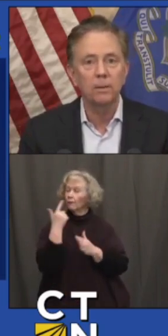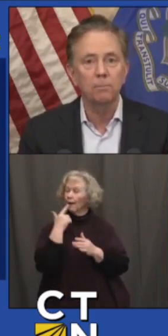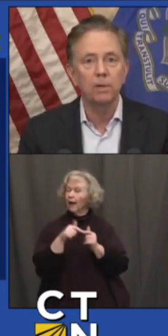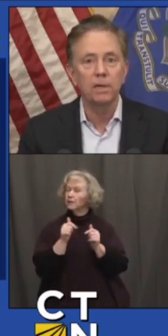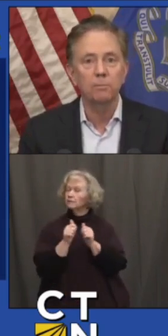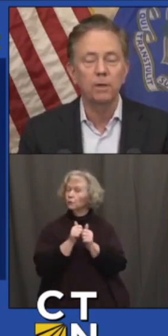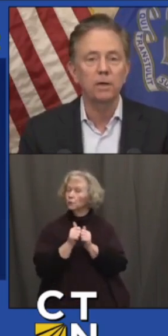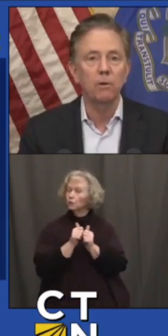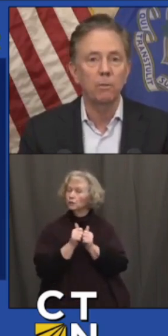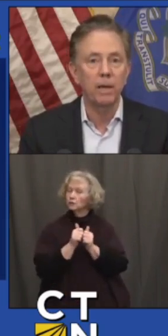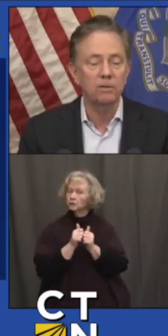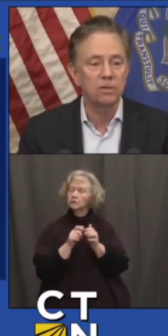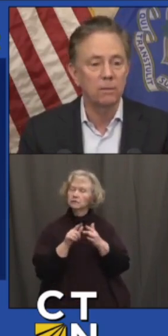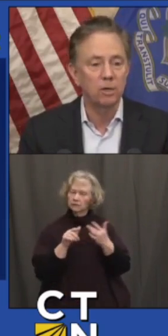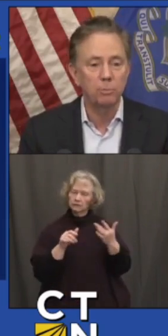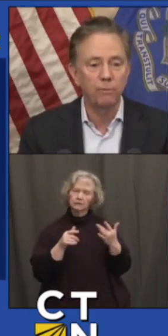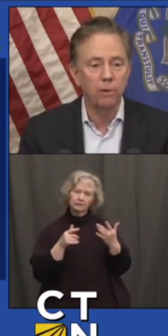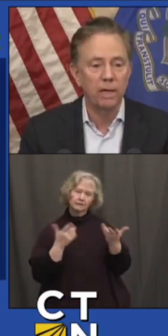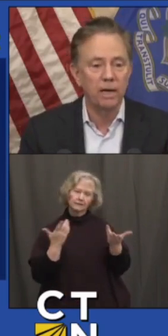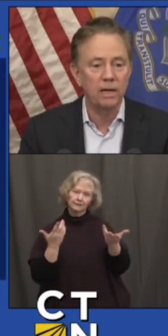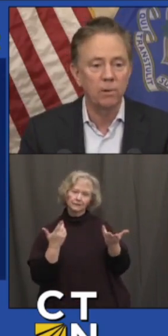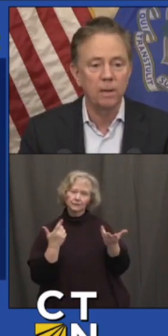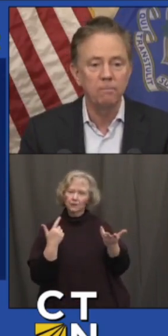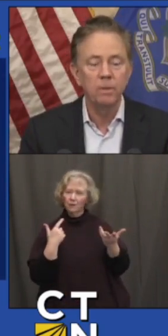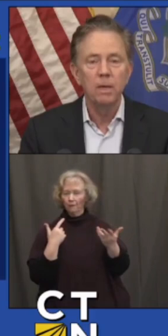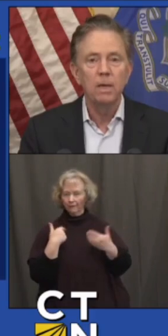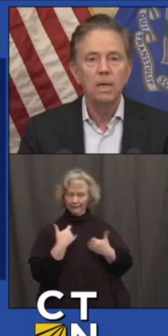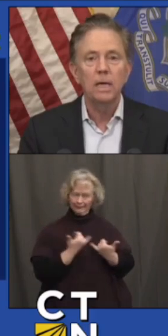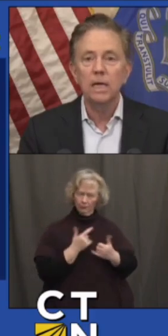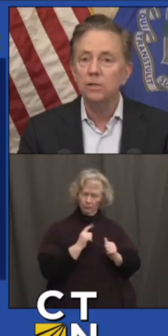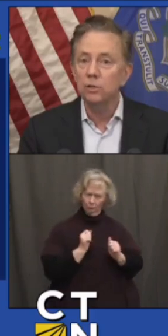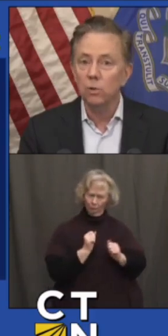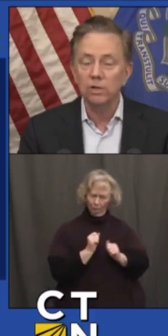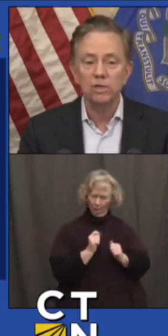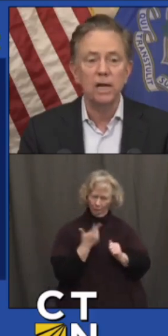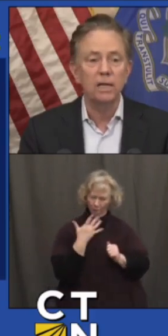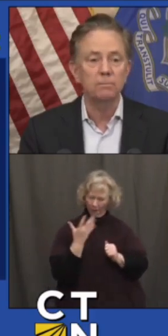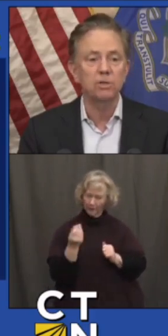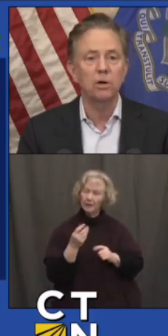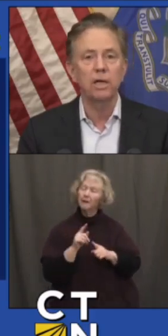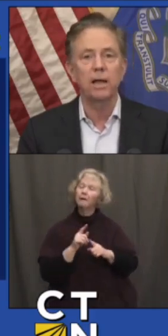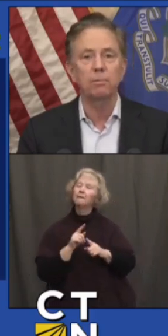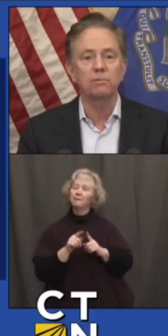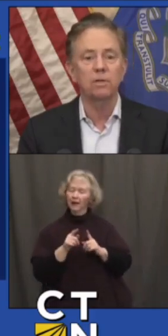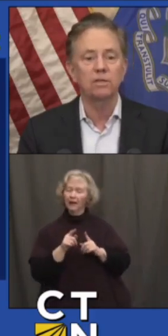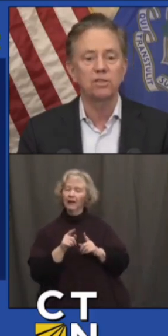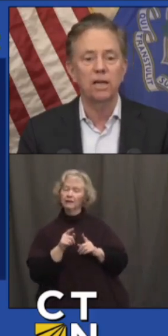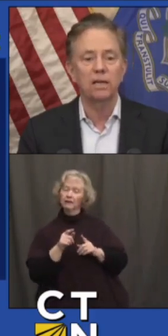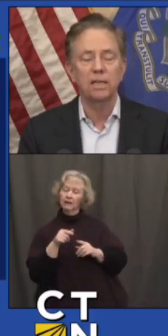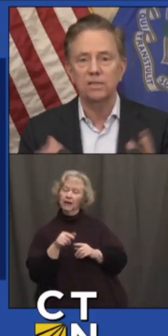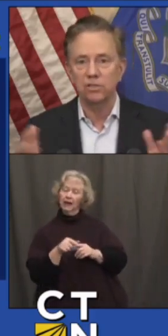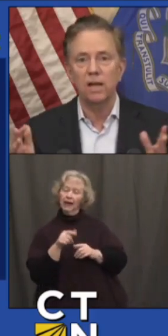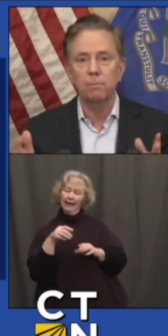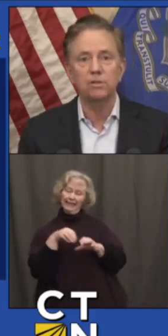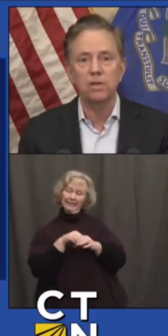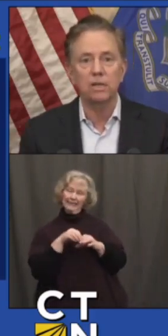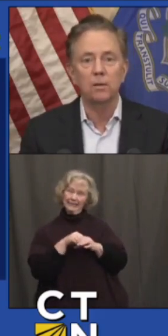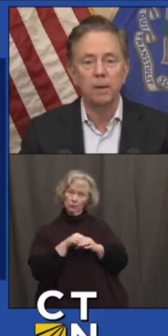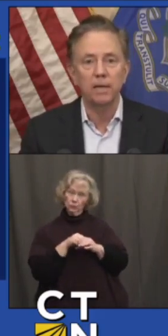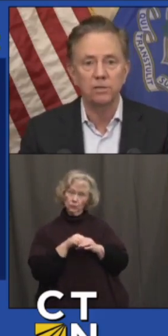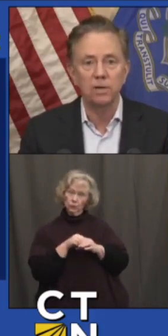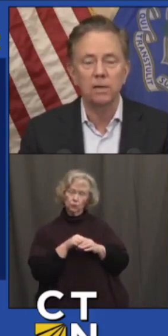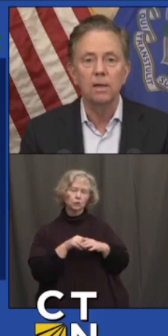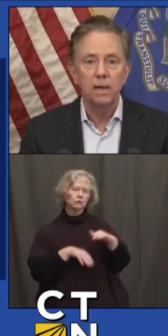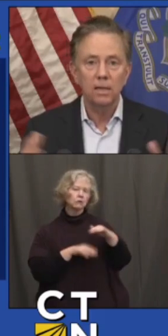give you time to plan. probably don't want to be outside much before that anyway. Indoor stadiums, starting April 2nd, that's 10%